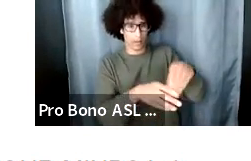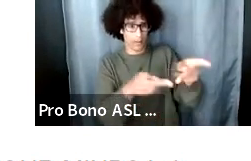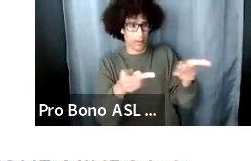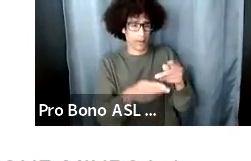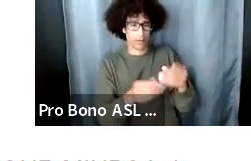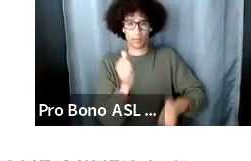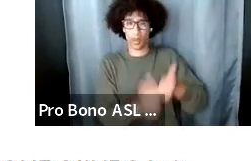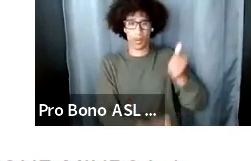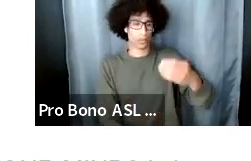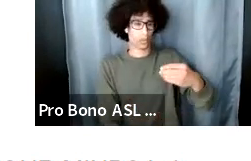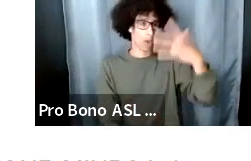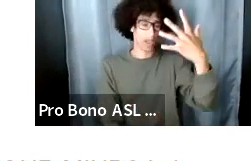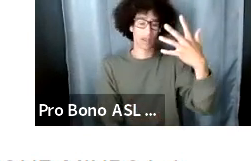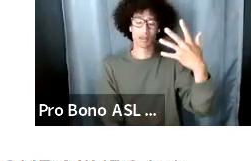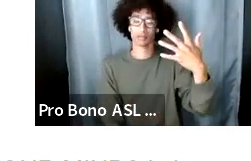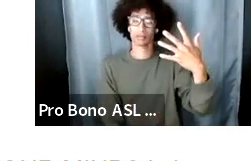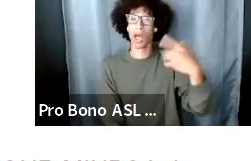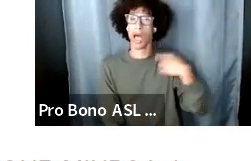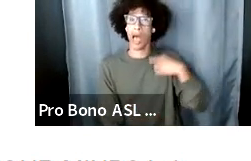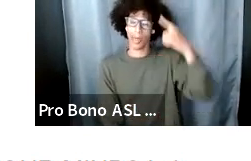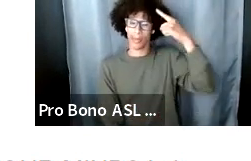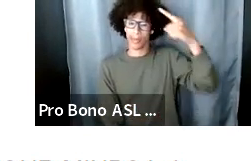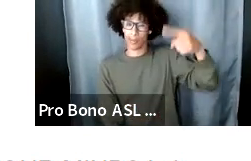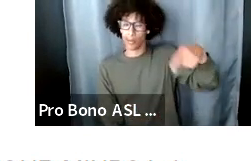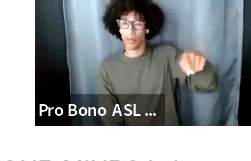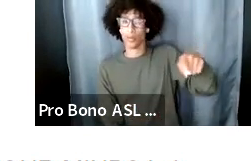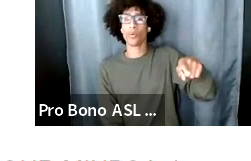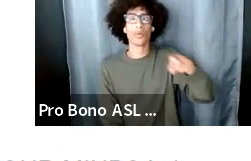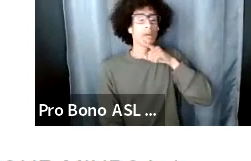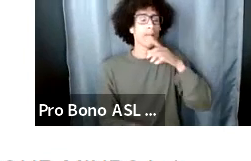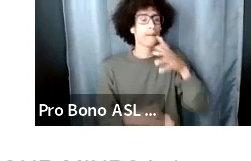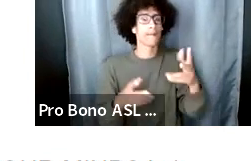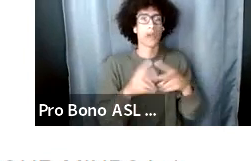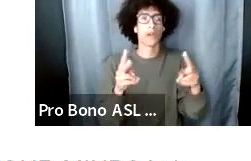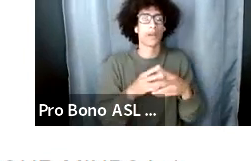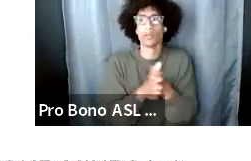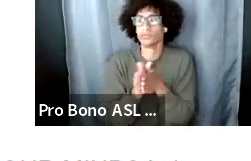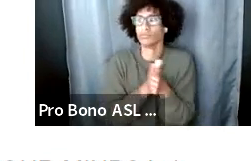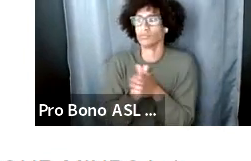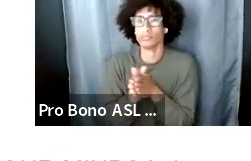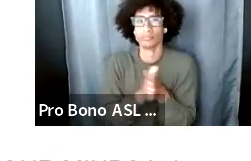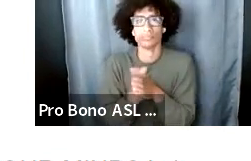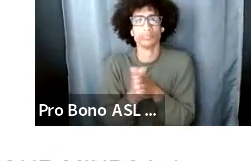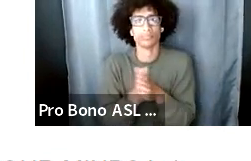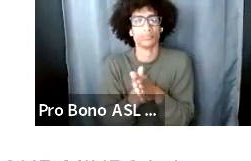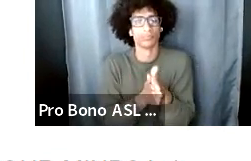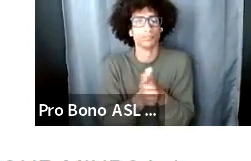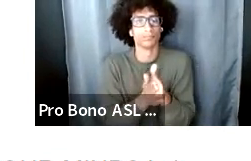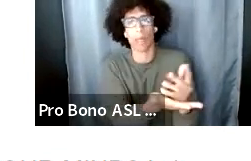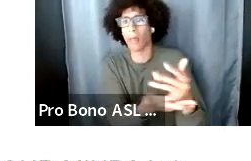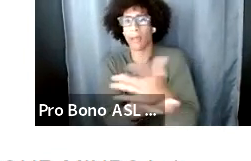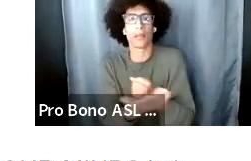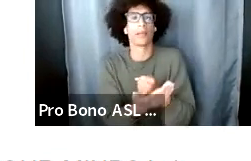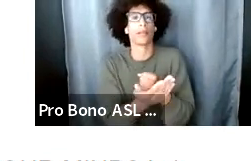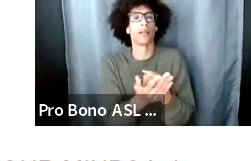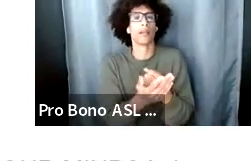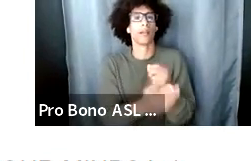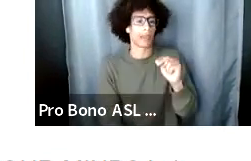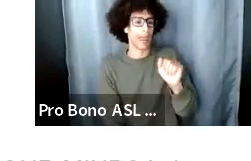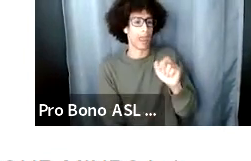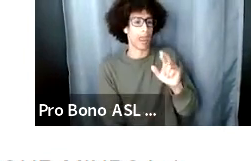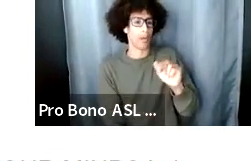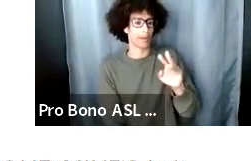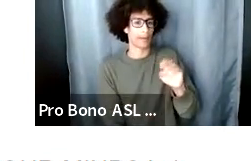you know eager to get narratives from black and brown bodies but